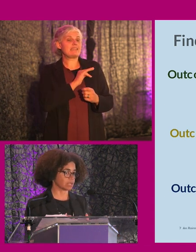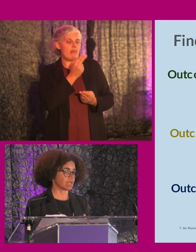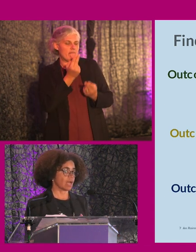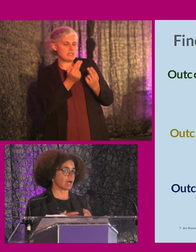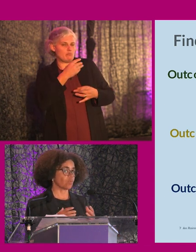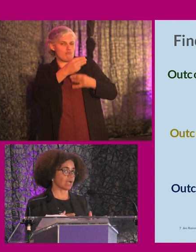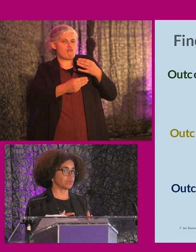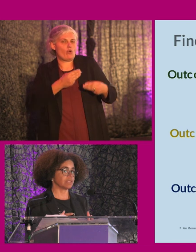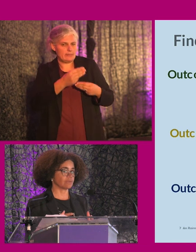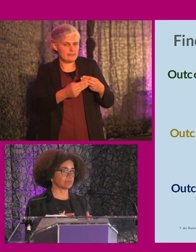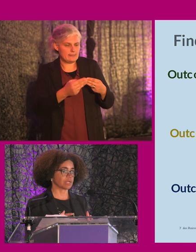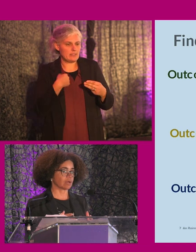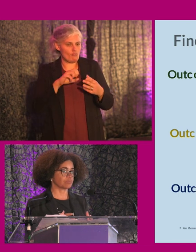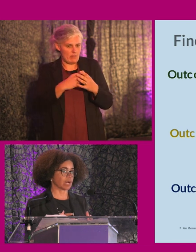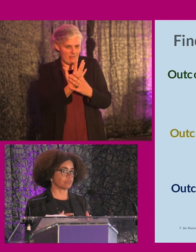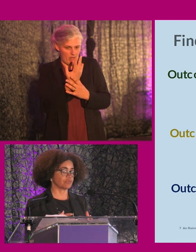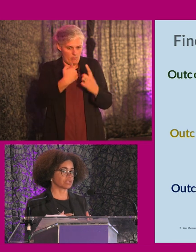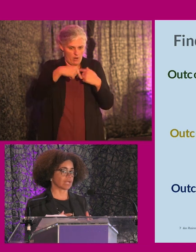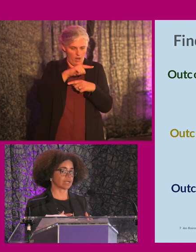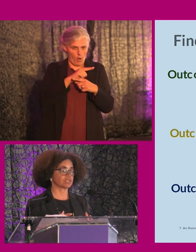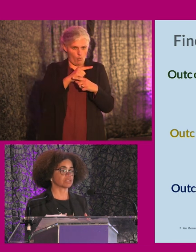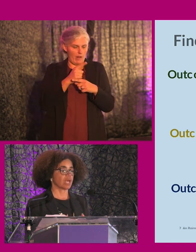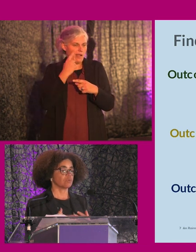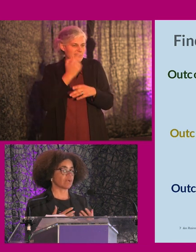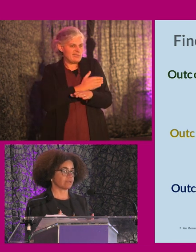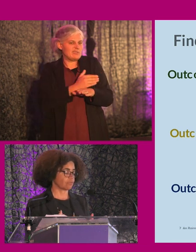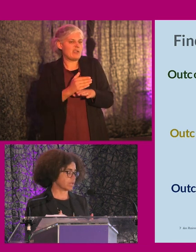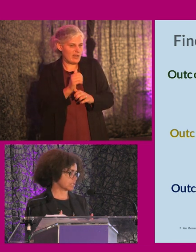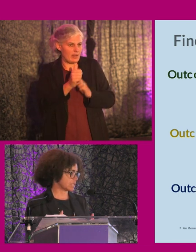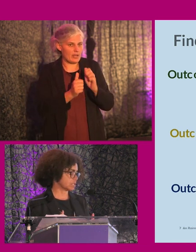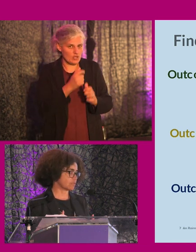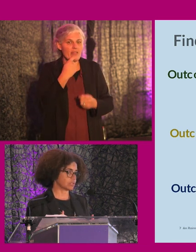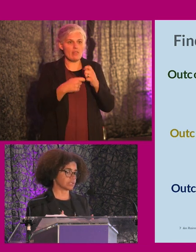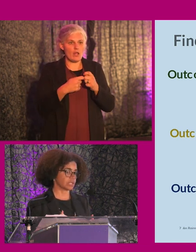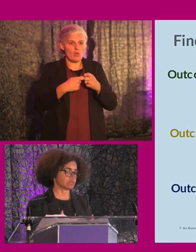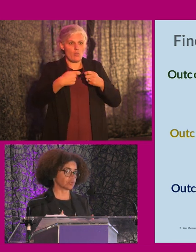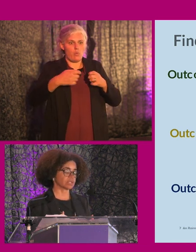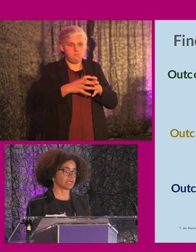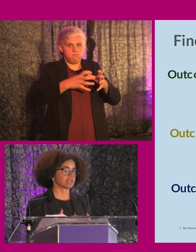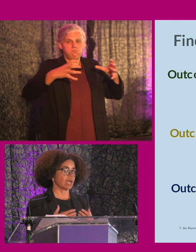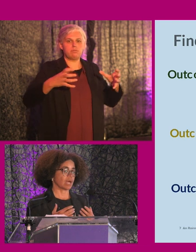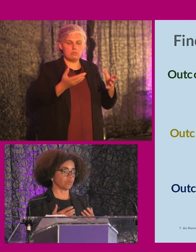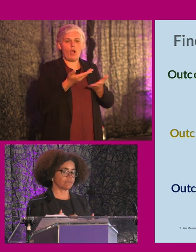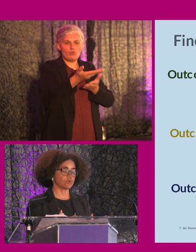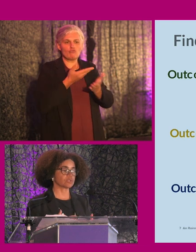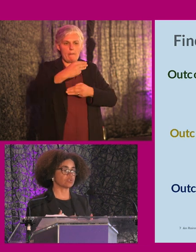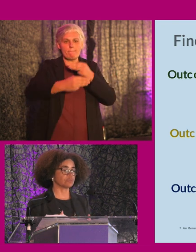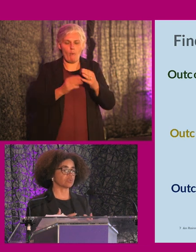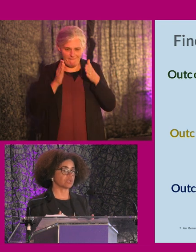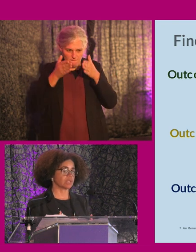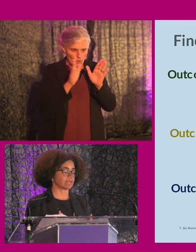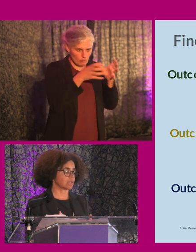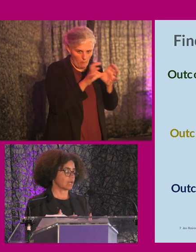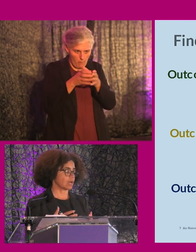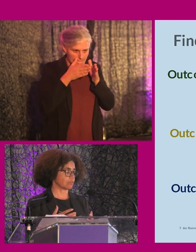process. And while we developed our, uh, provisional actions, we run a very extensive consultation process, uh, with focus groups